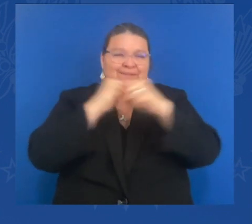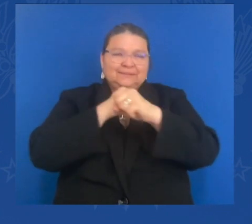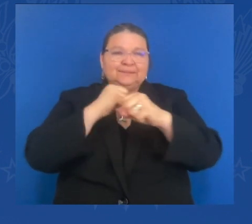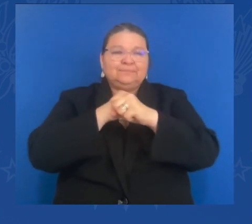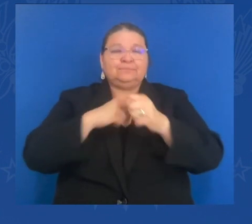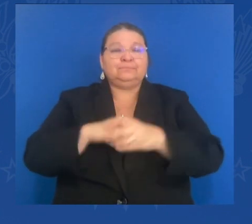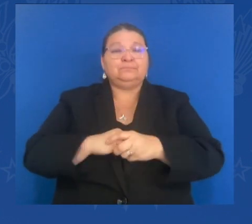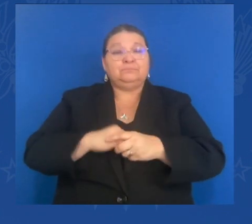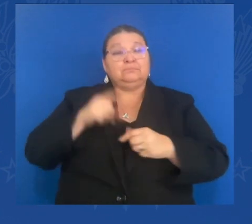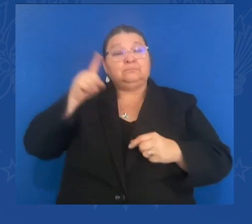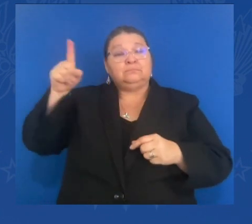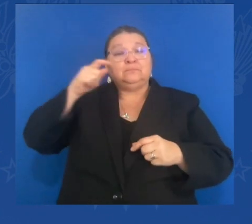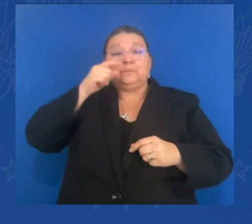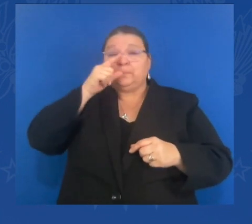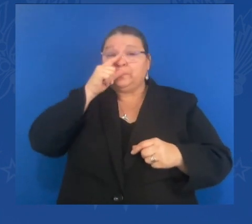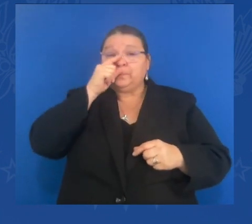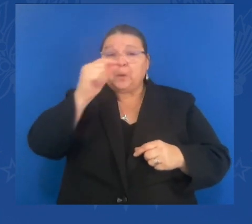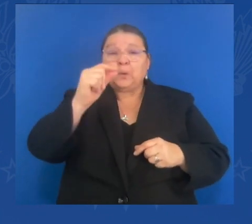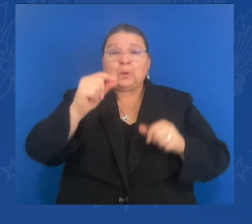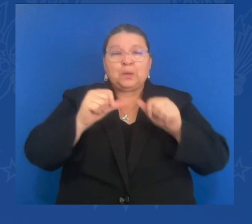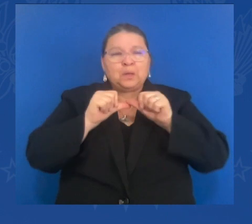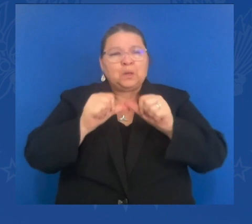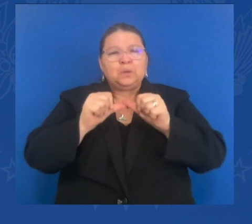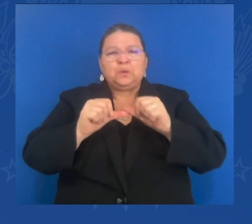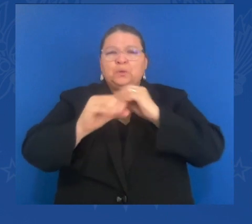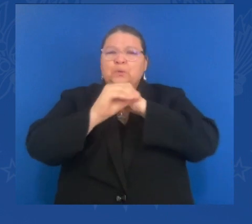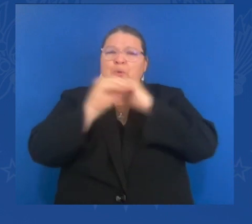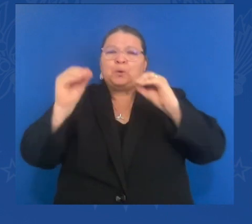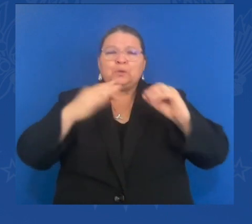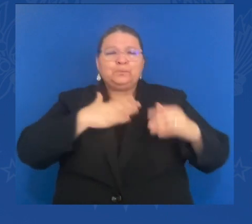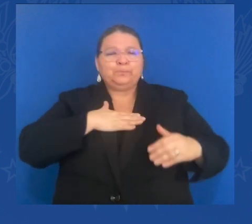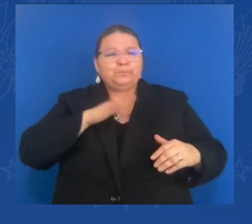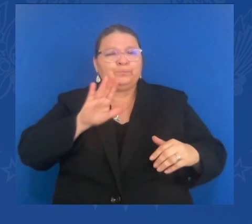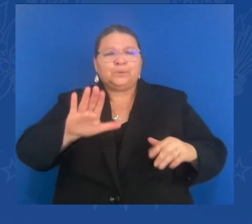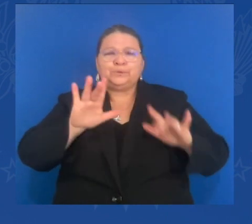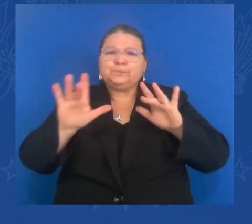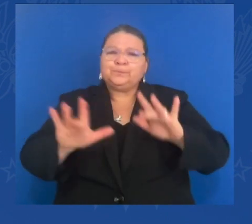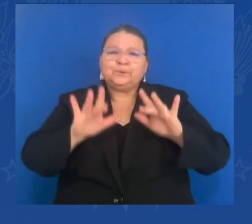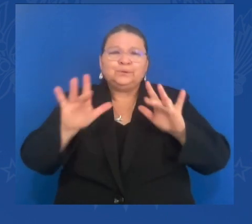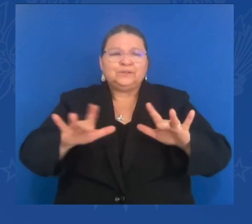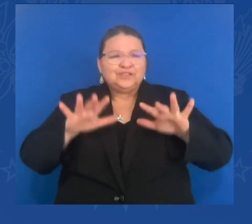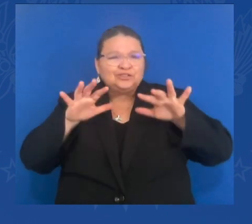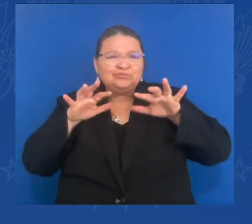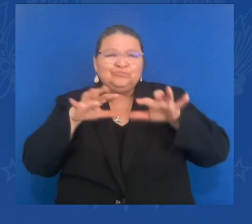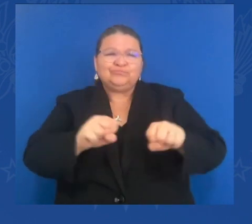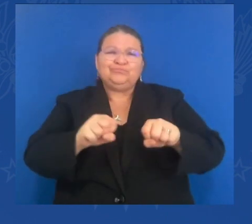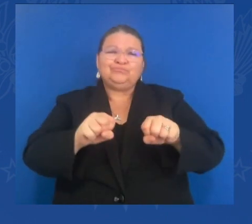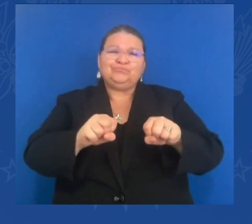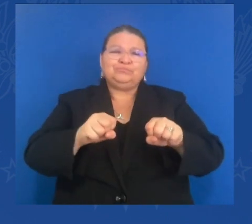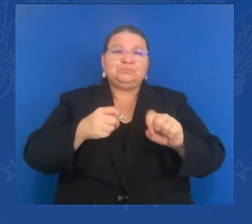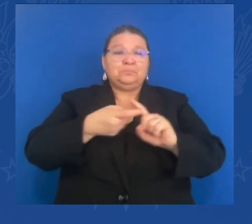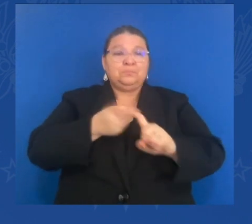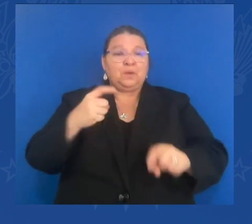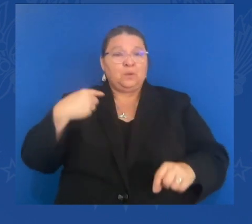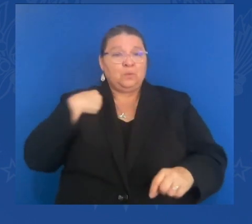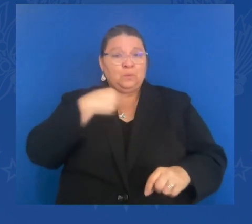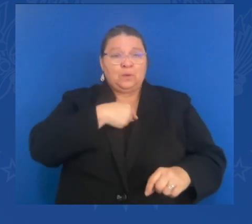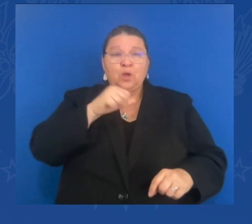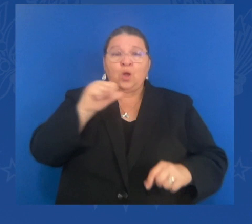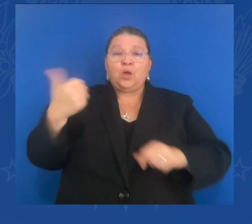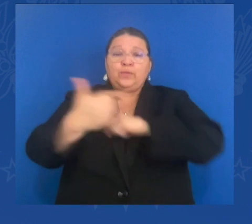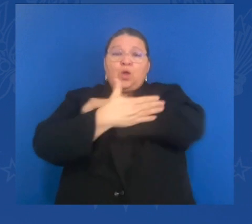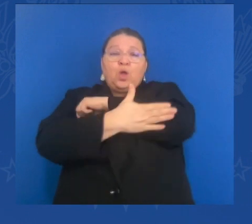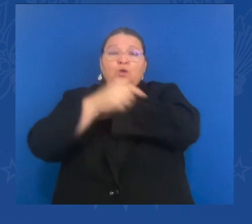and partners continue to work in lockstep to ramp up the economic pressures on Putin and to further isolate Russia in the global stage.